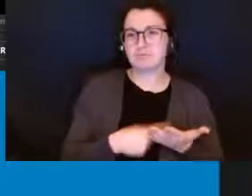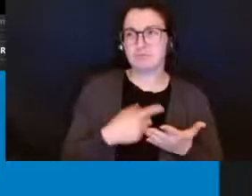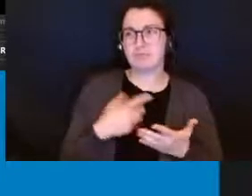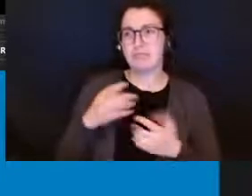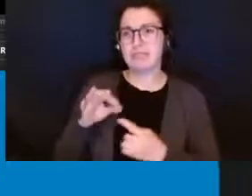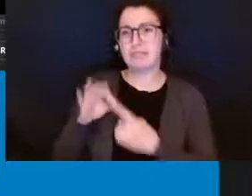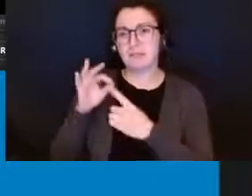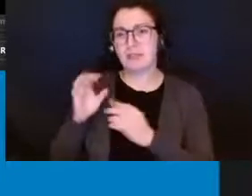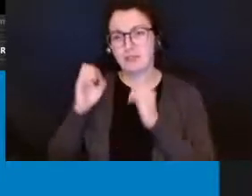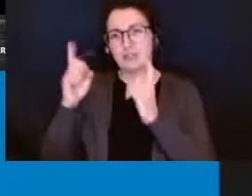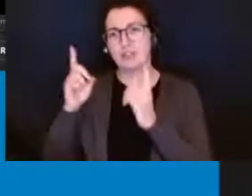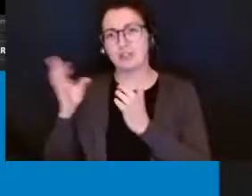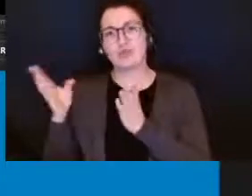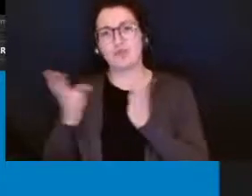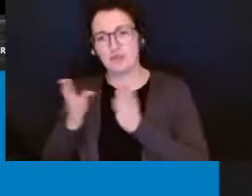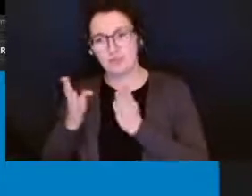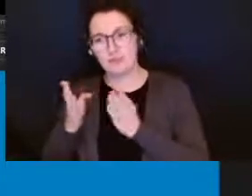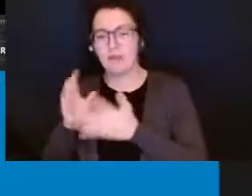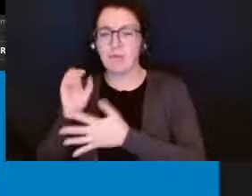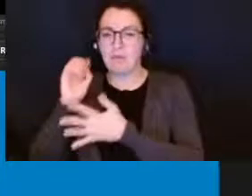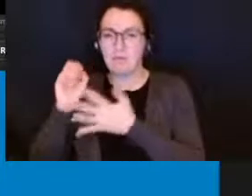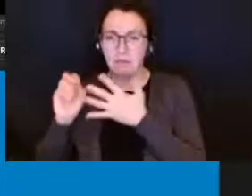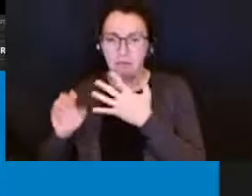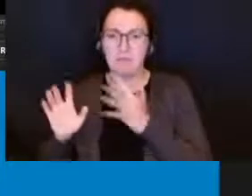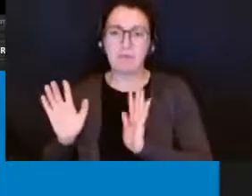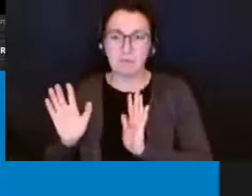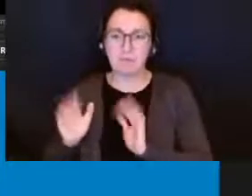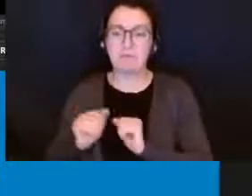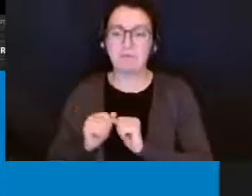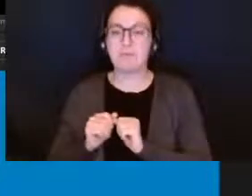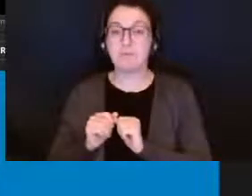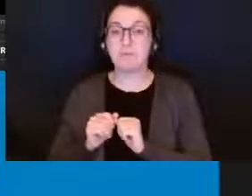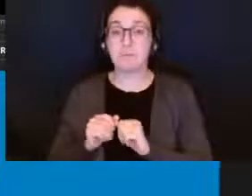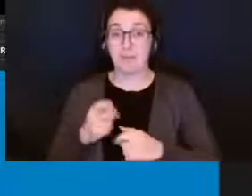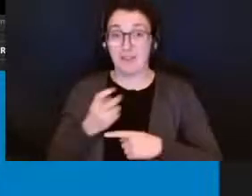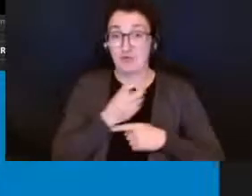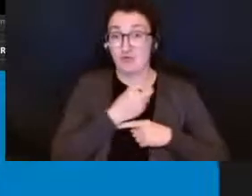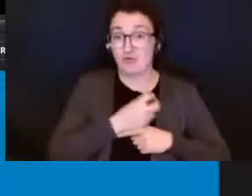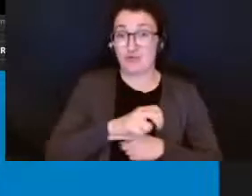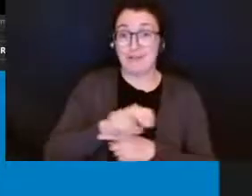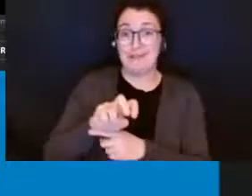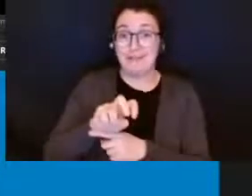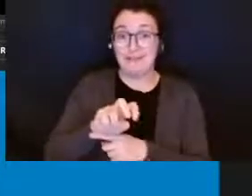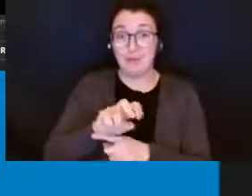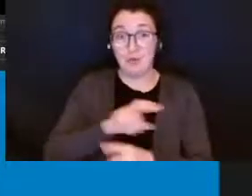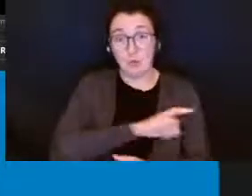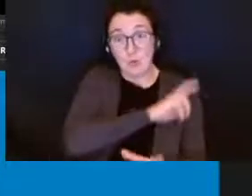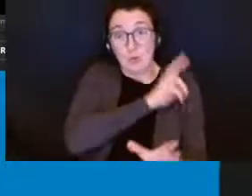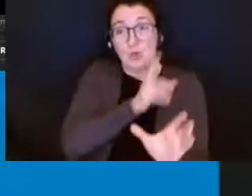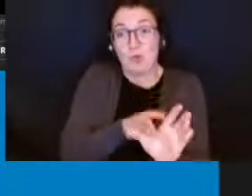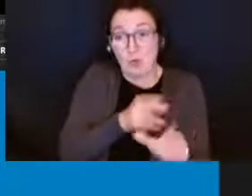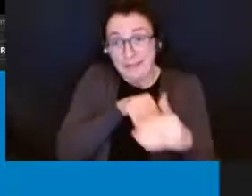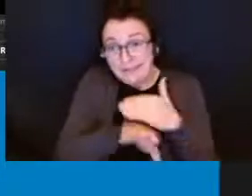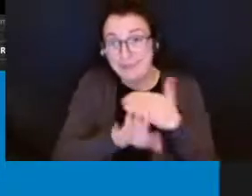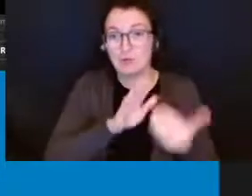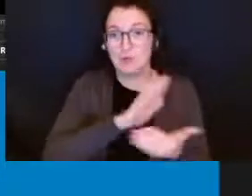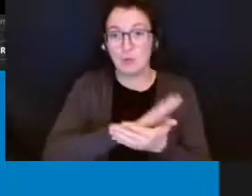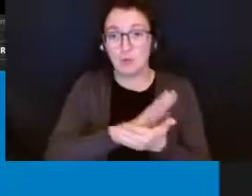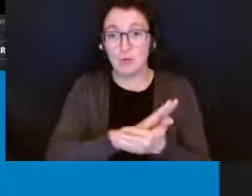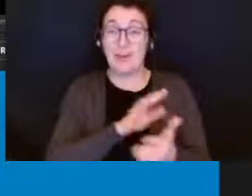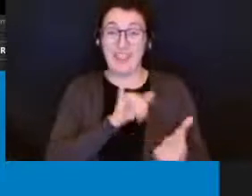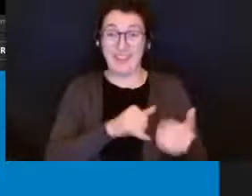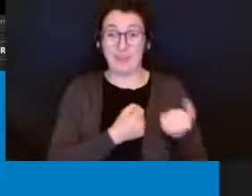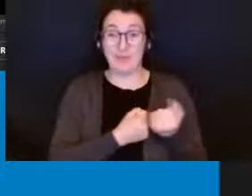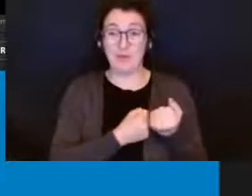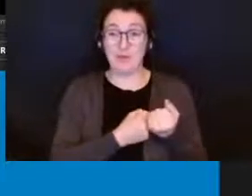but the transition process and how and how we support the transition of your child into school is probably the most important